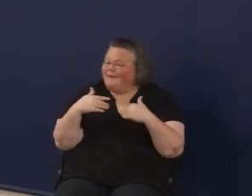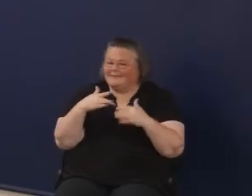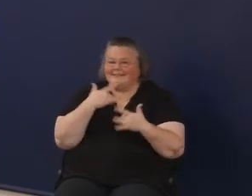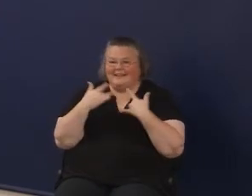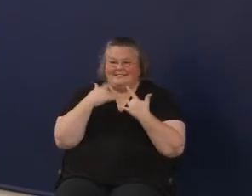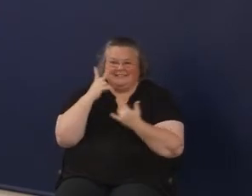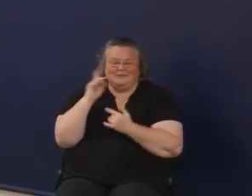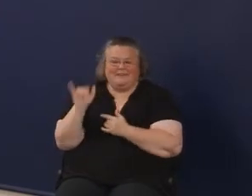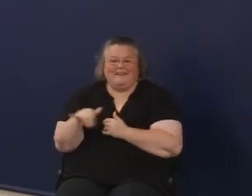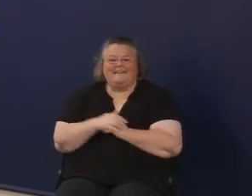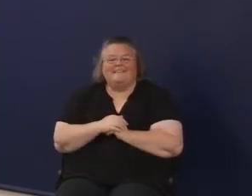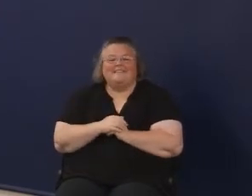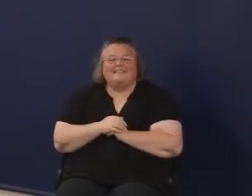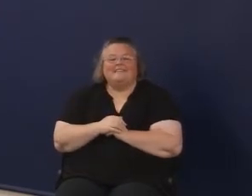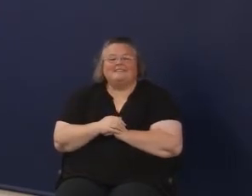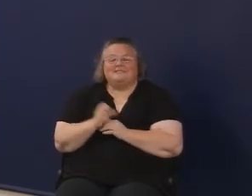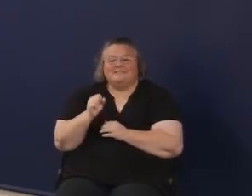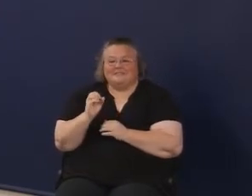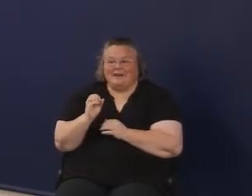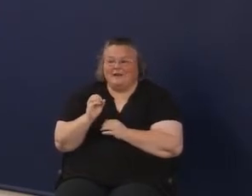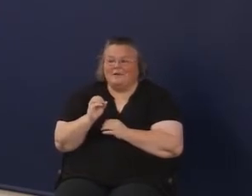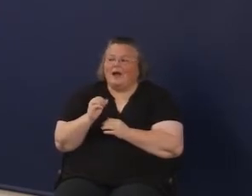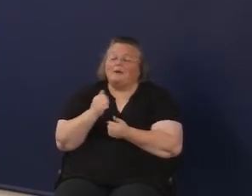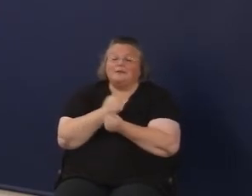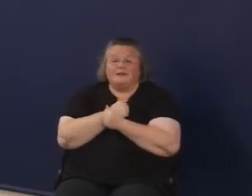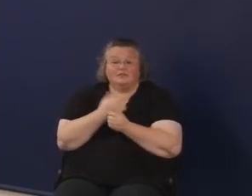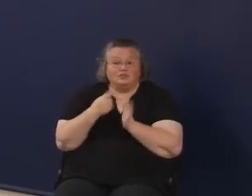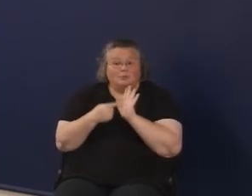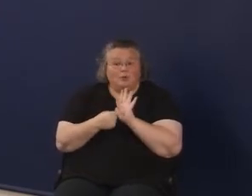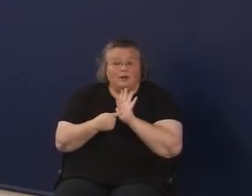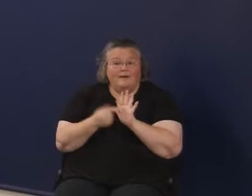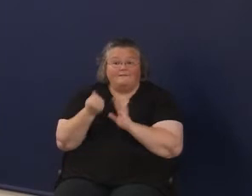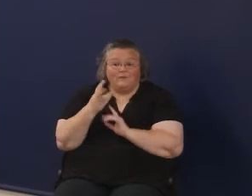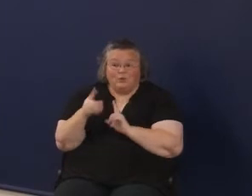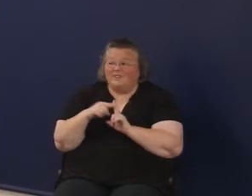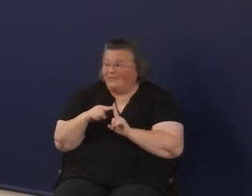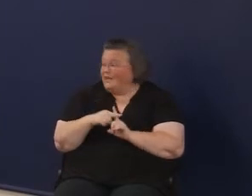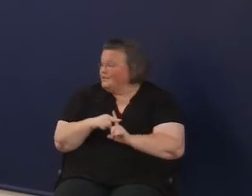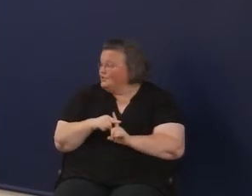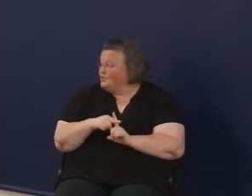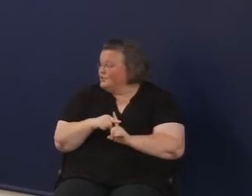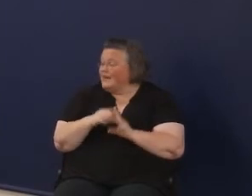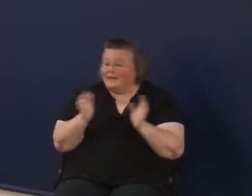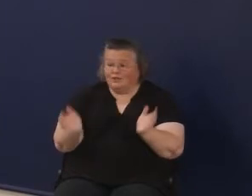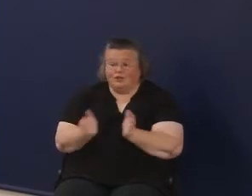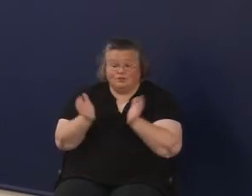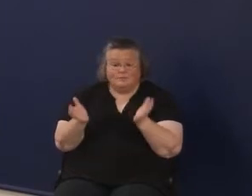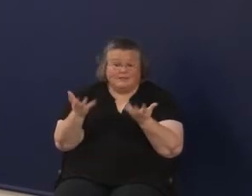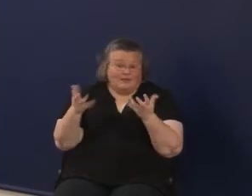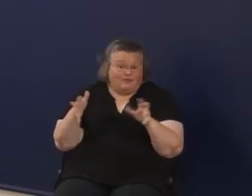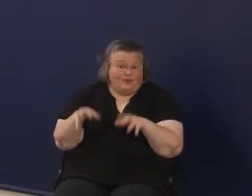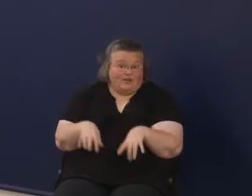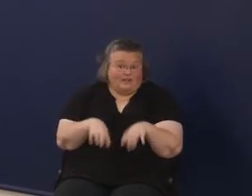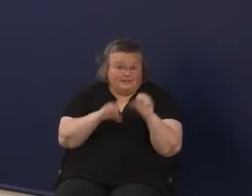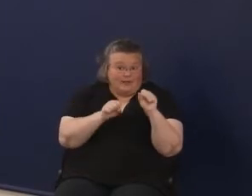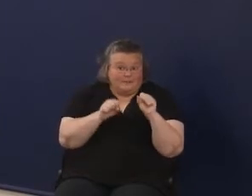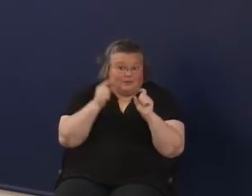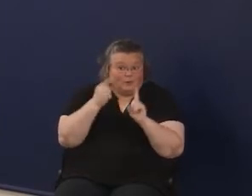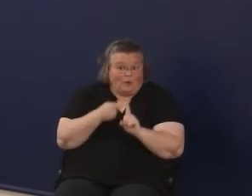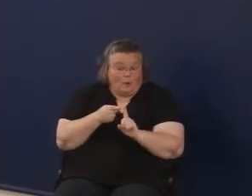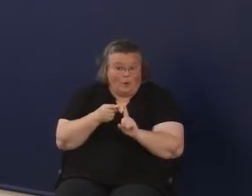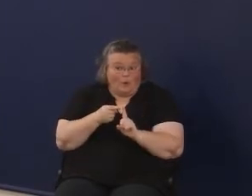I think I would still, I'd love to just point out a couple of advantages and encouragement as you've already adopted this goal